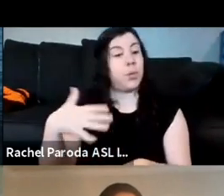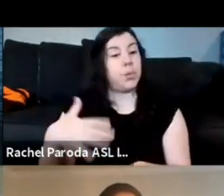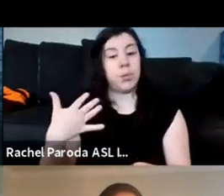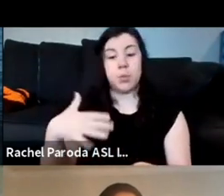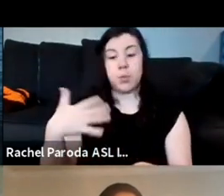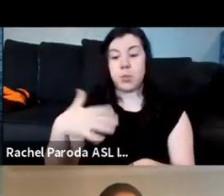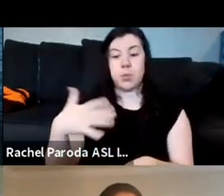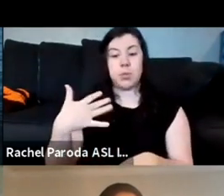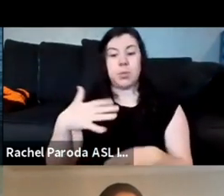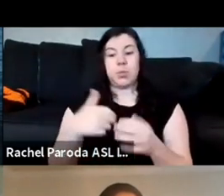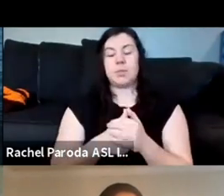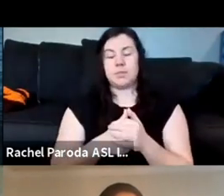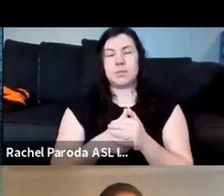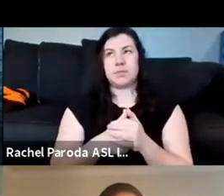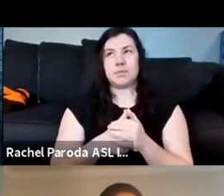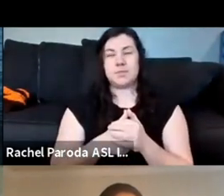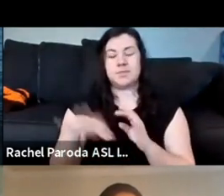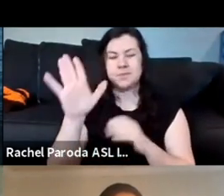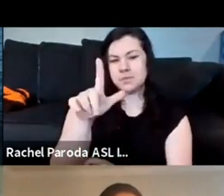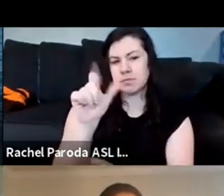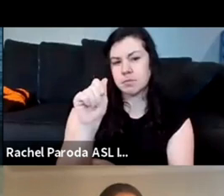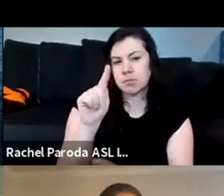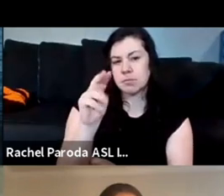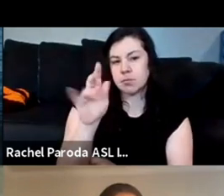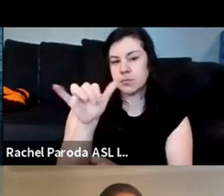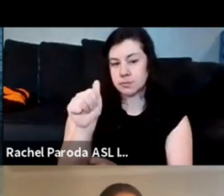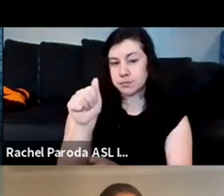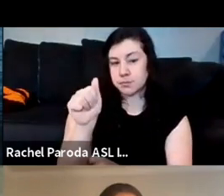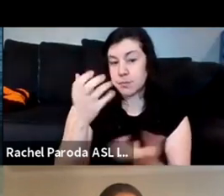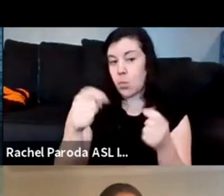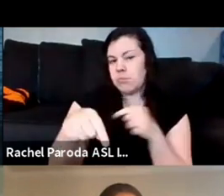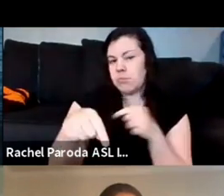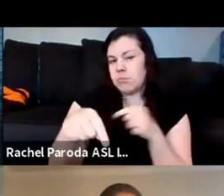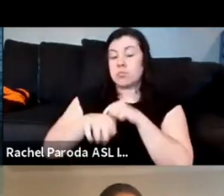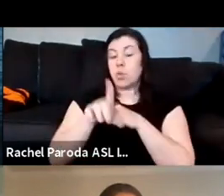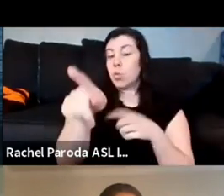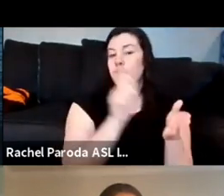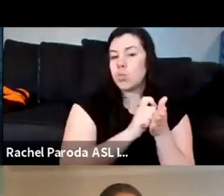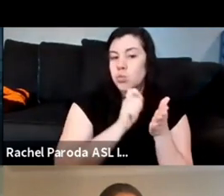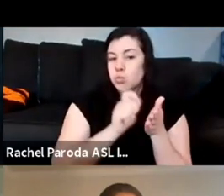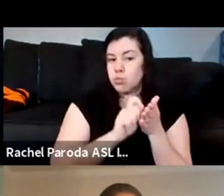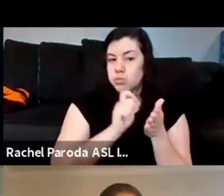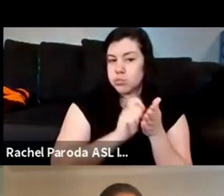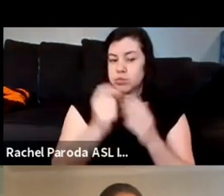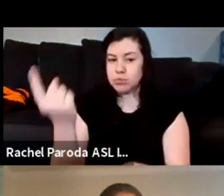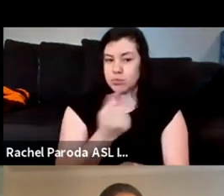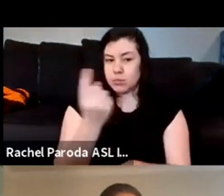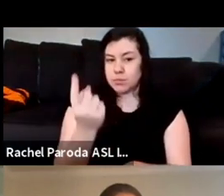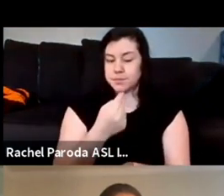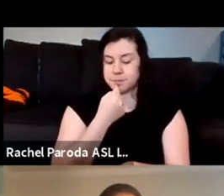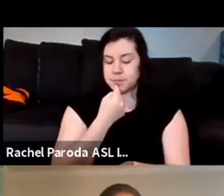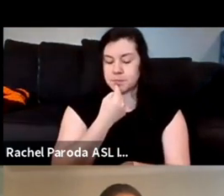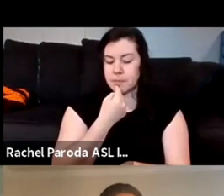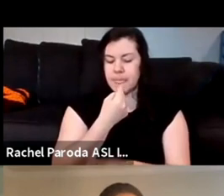latonya i think i go back to something that you had written which is the meticulous work of centering the well-being of black people